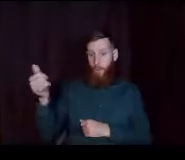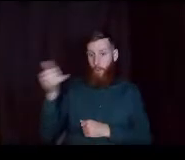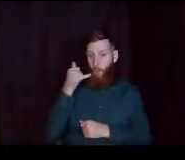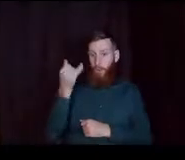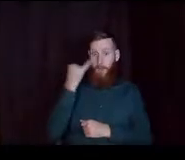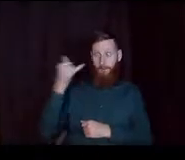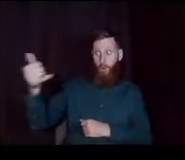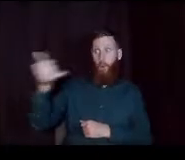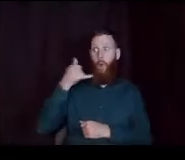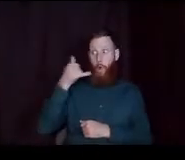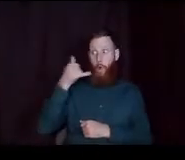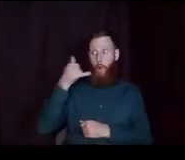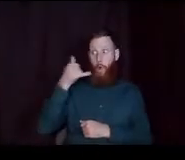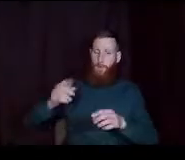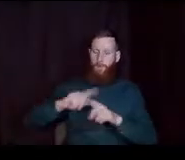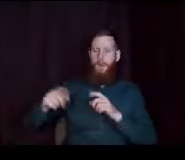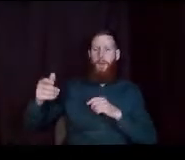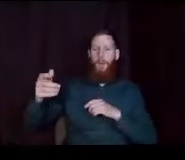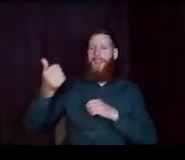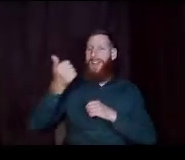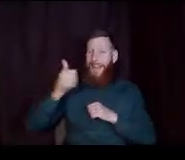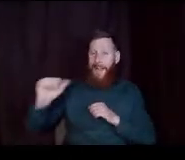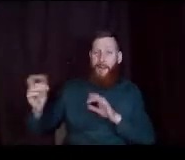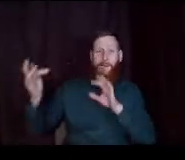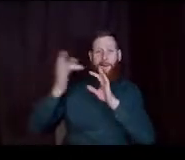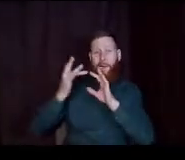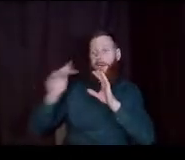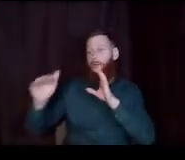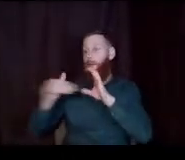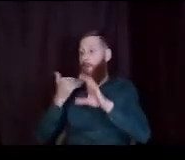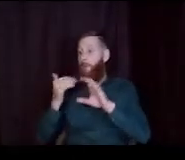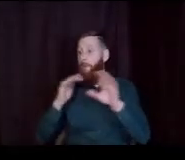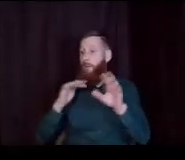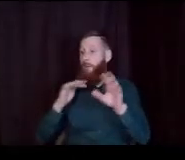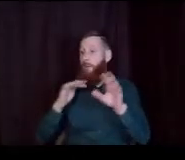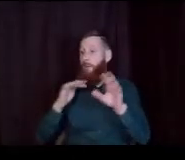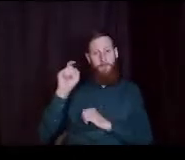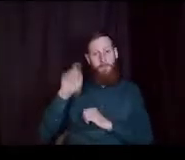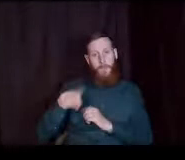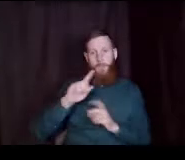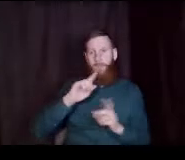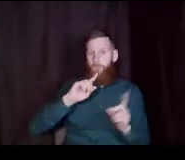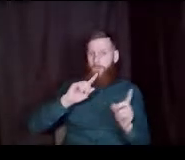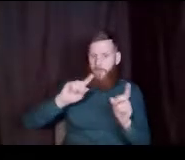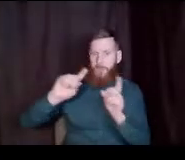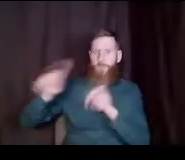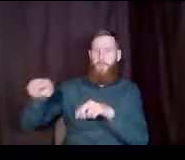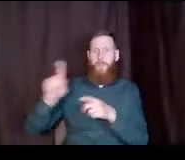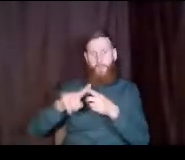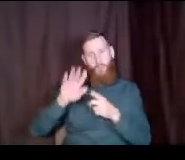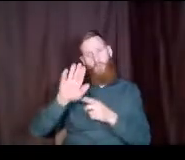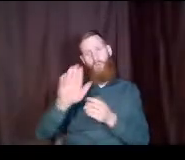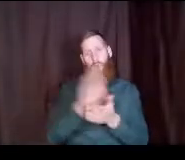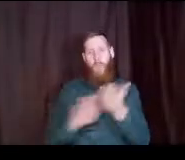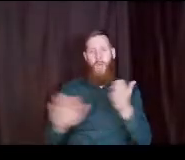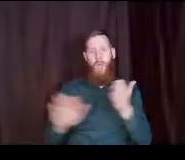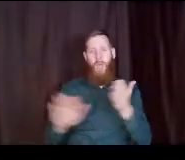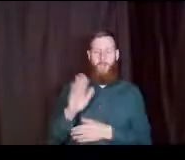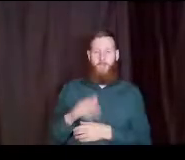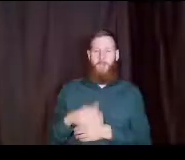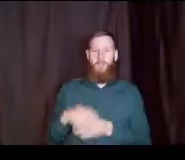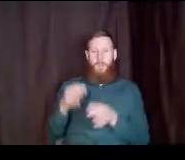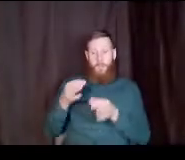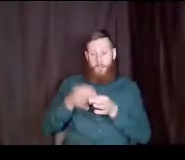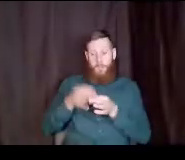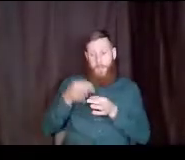phone call but emails any sort of correspondence please respond back to your prospective colleges again a delayed response